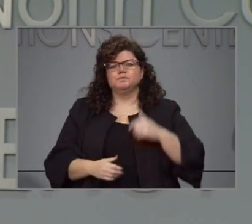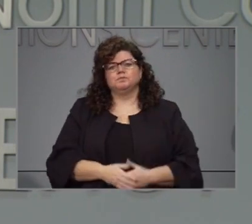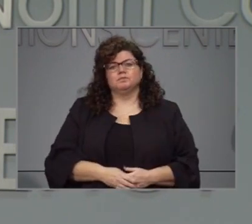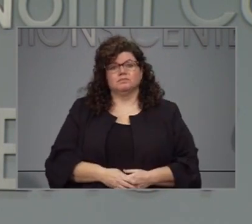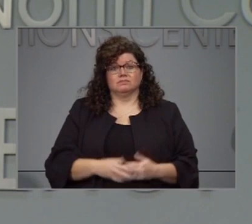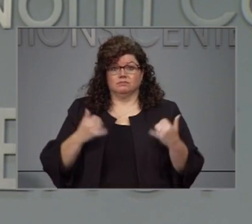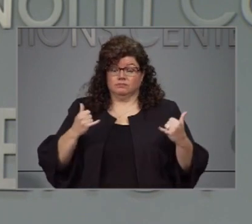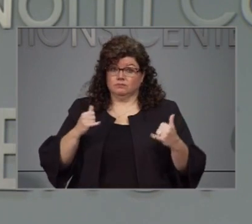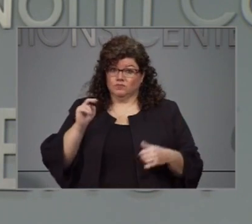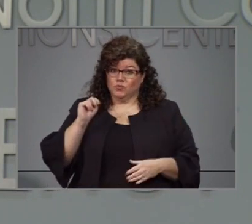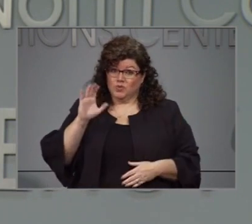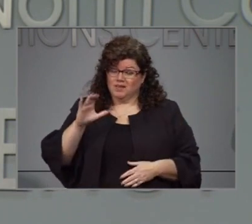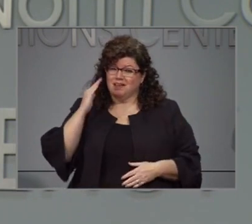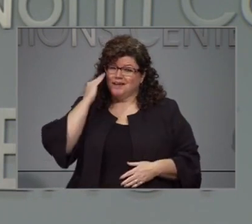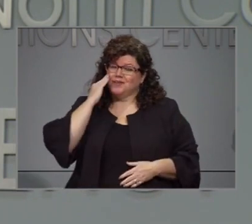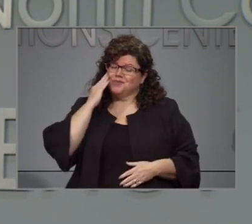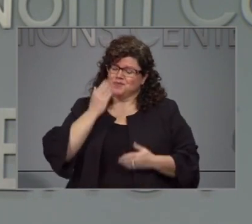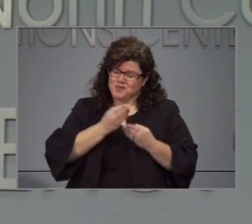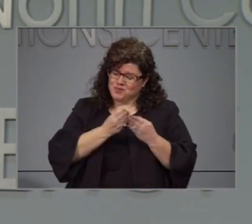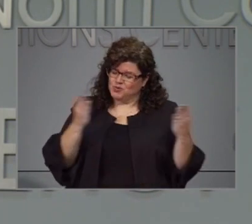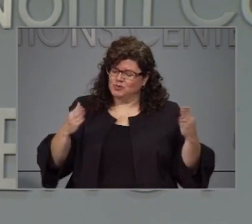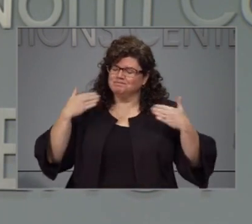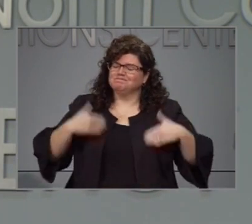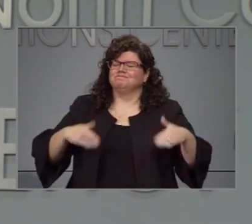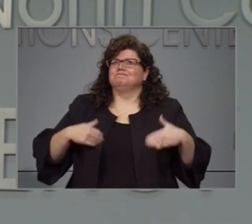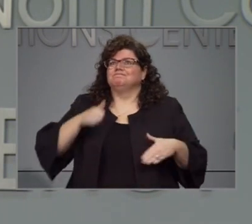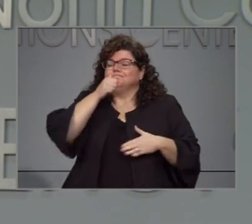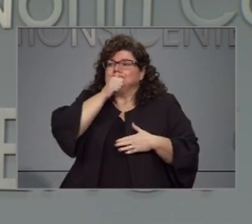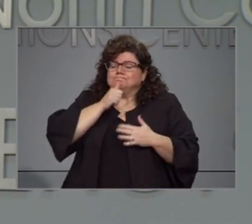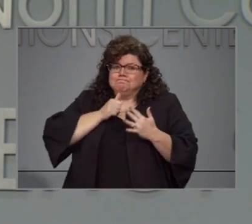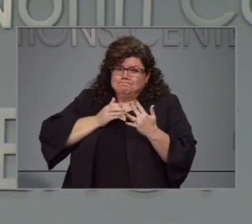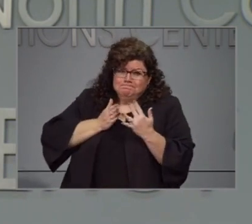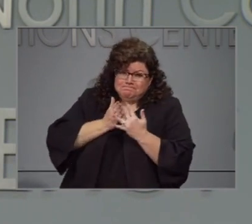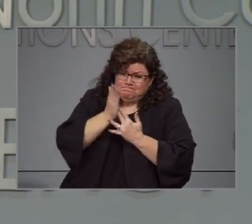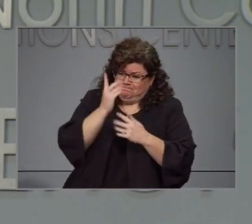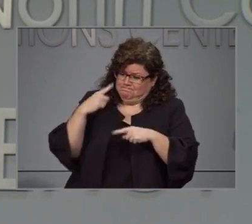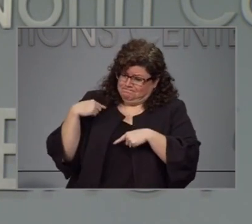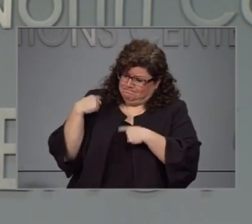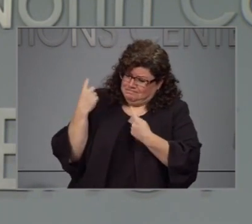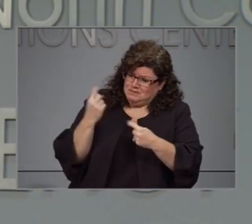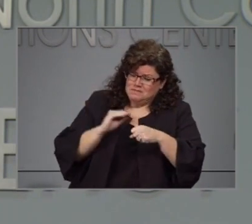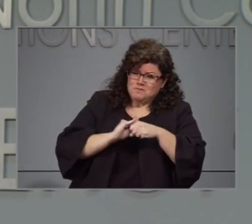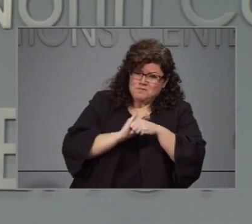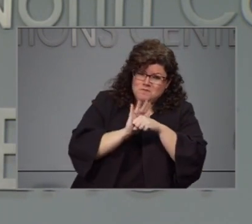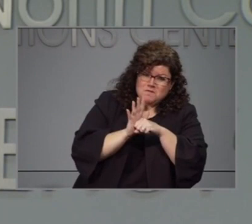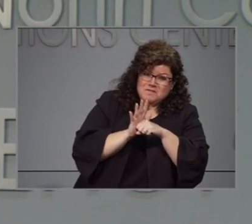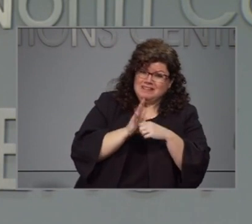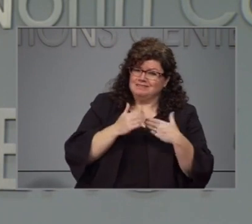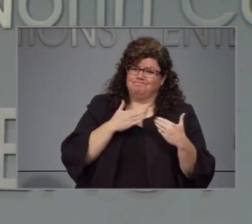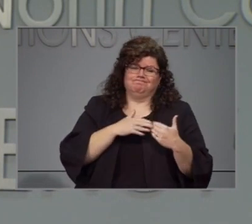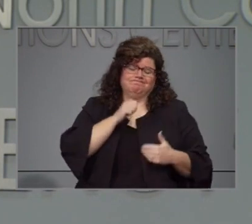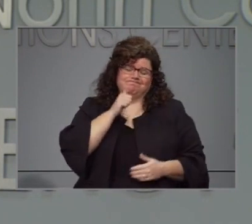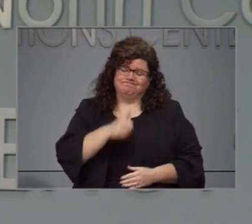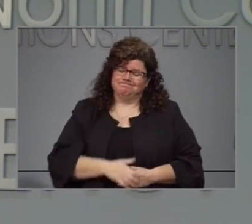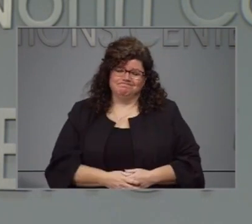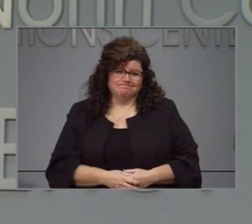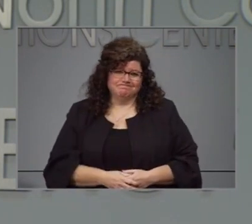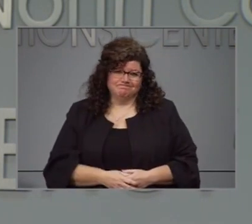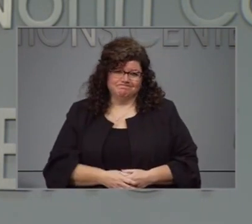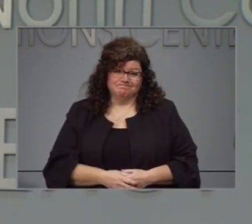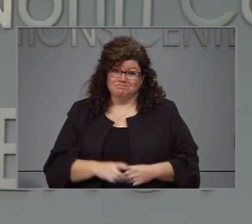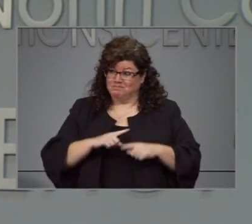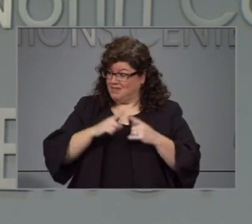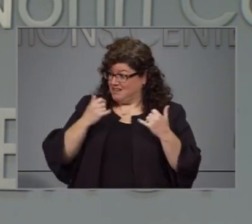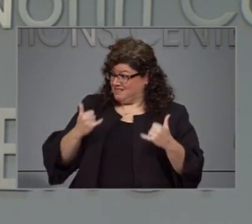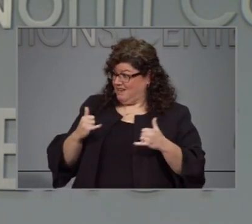dig deep in recent months. It happened to our strength and resilience during the pandemic, and that hasn't been easy. But with this